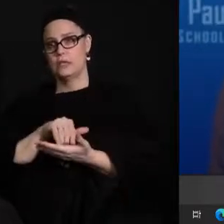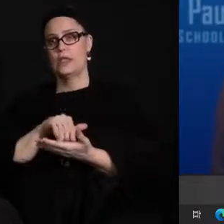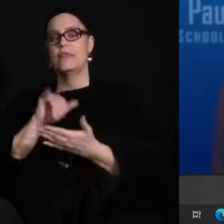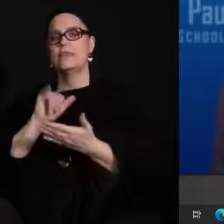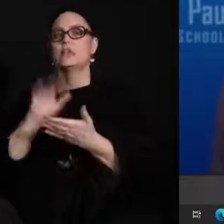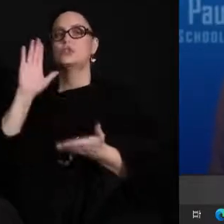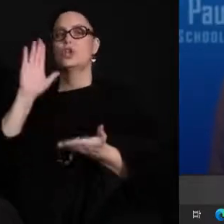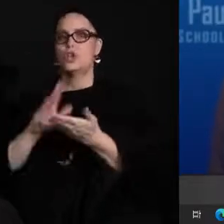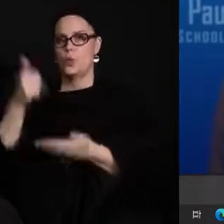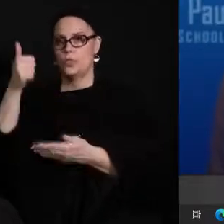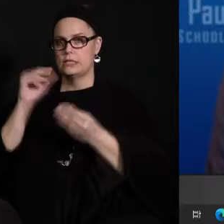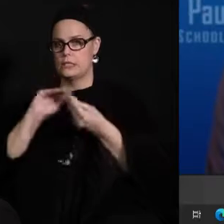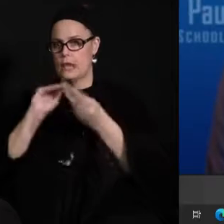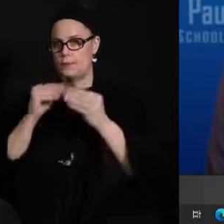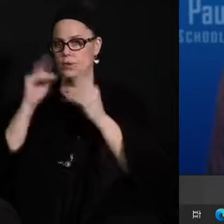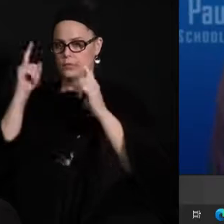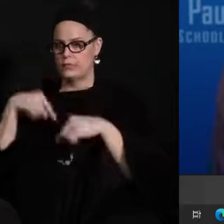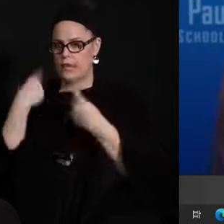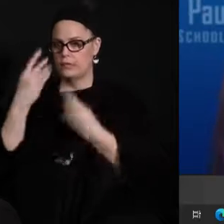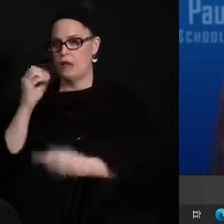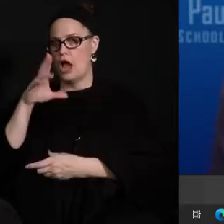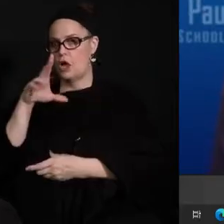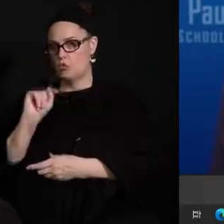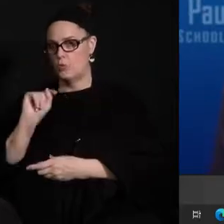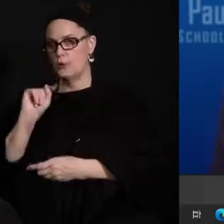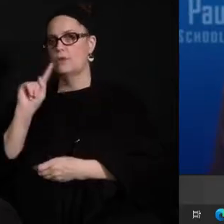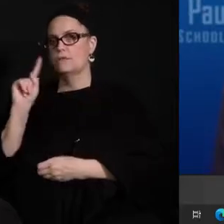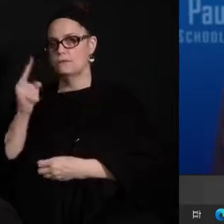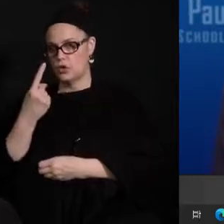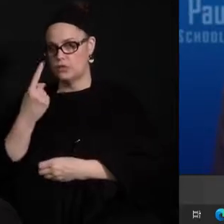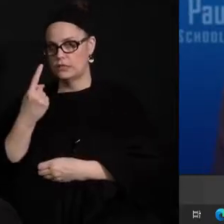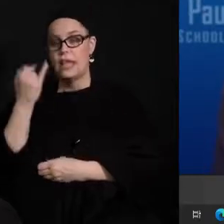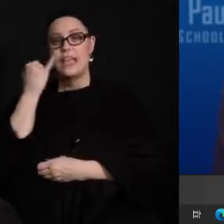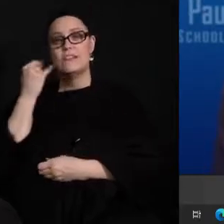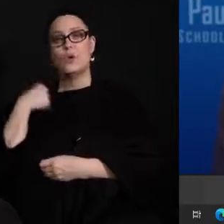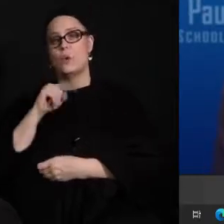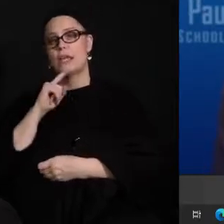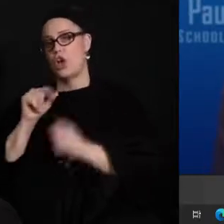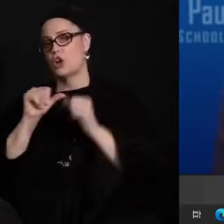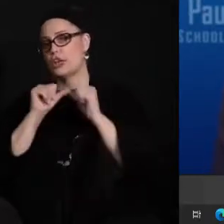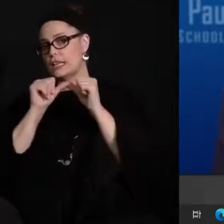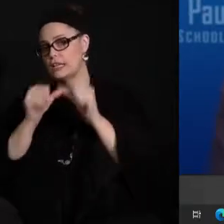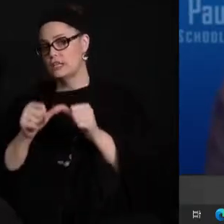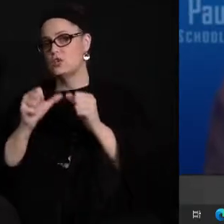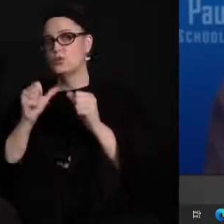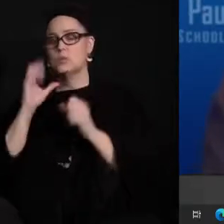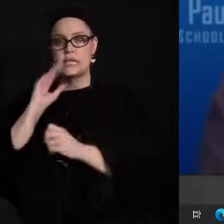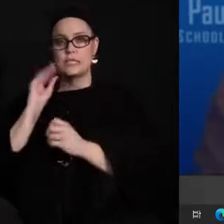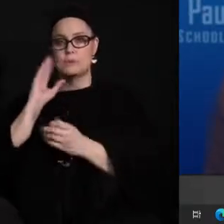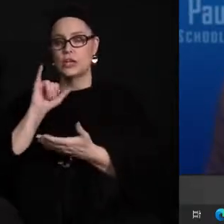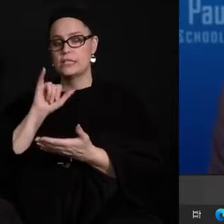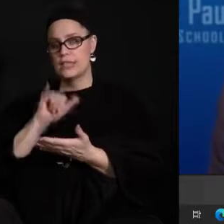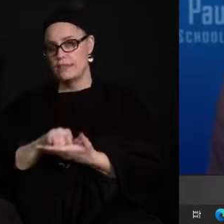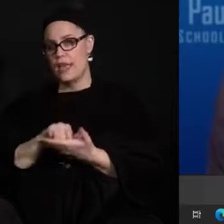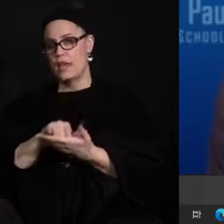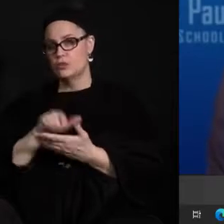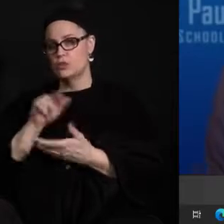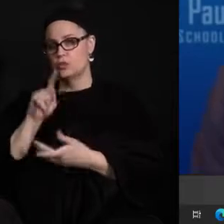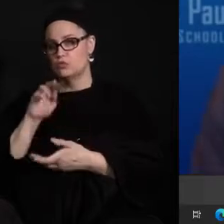since october 1st and if we are going to be able to continue experiencing this kind of trend